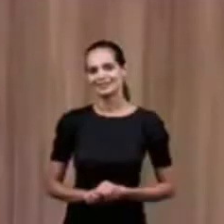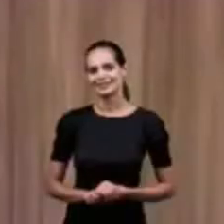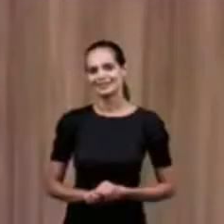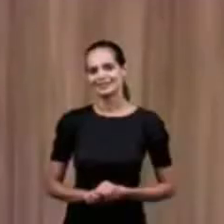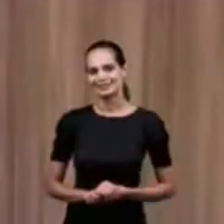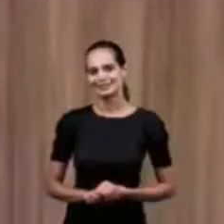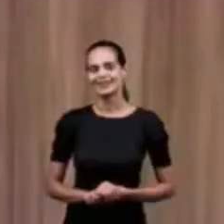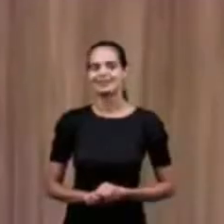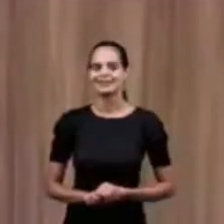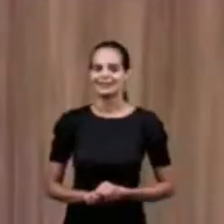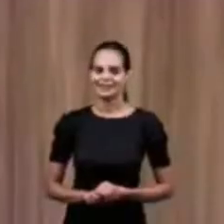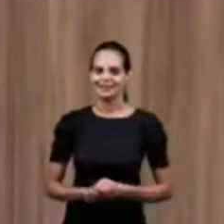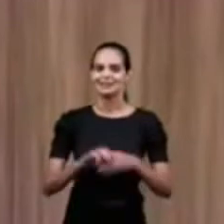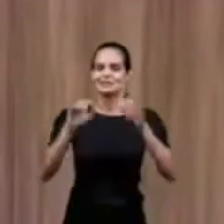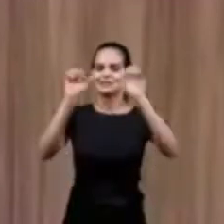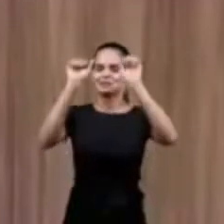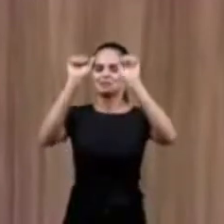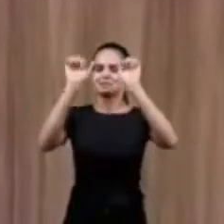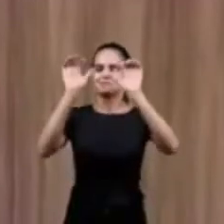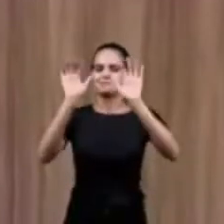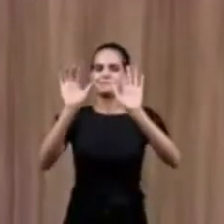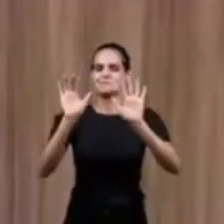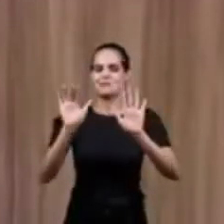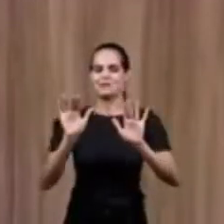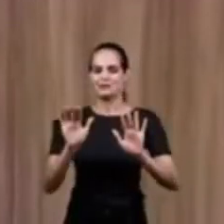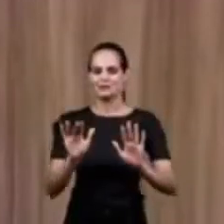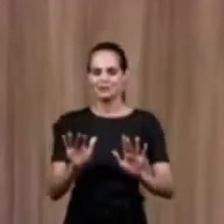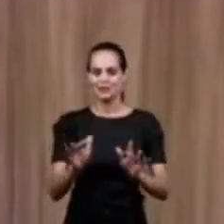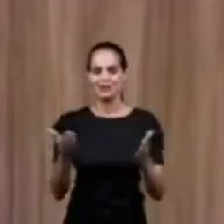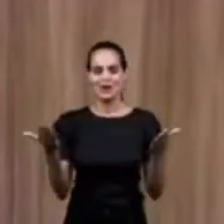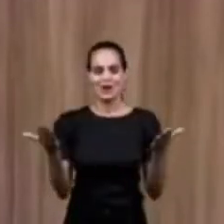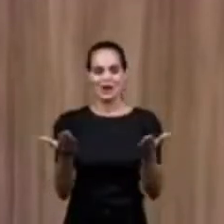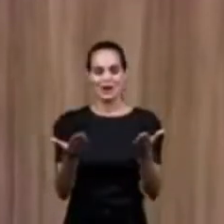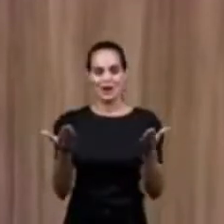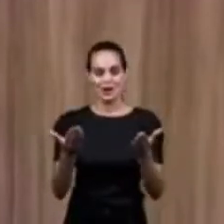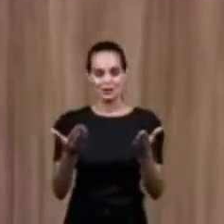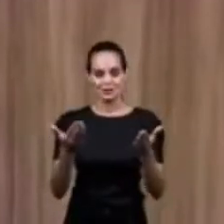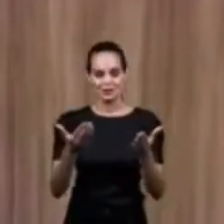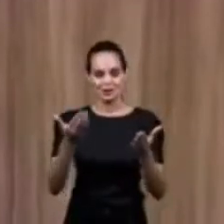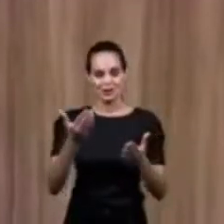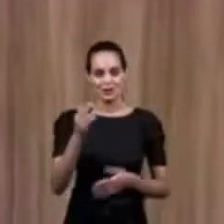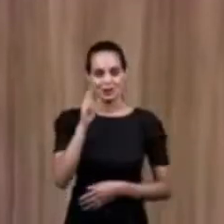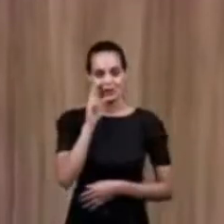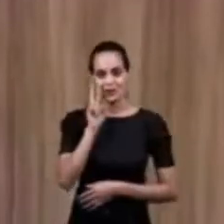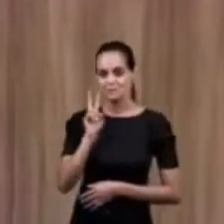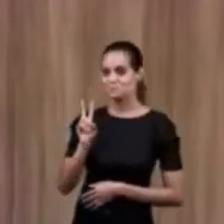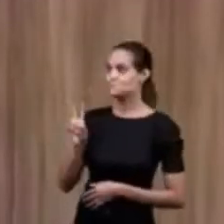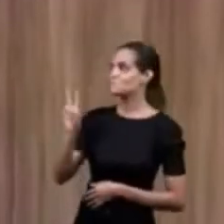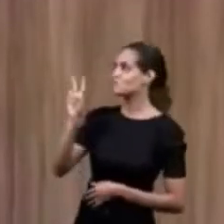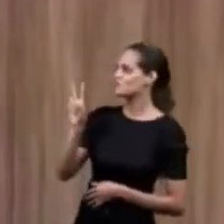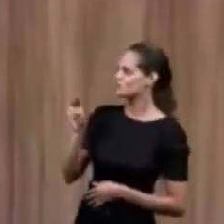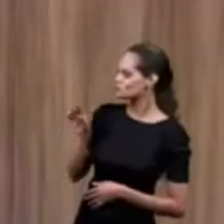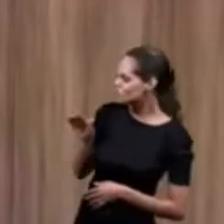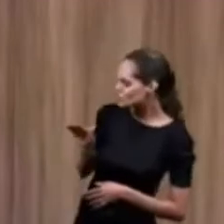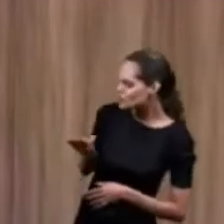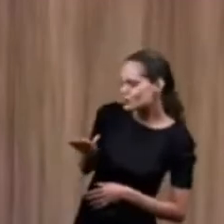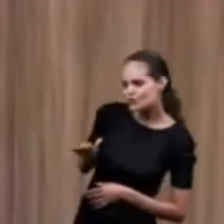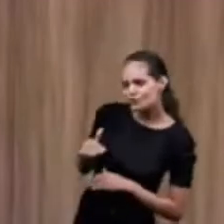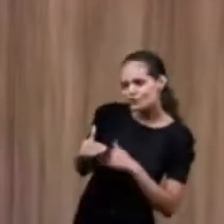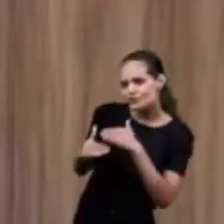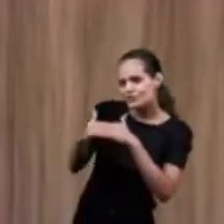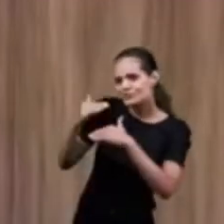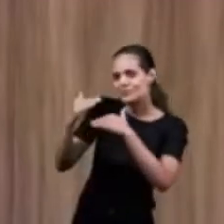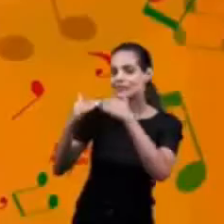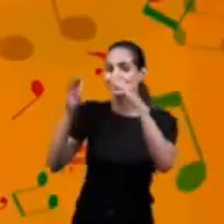That are happy. message. To the a blessing. Now. Let's watch. Our little ones. That are